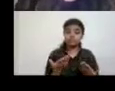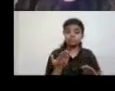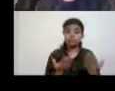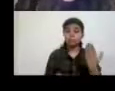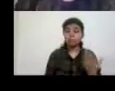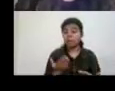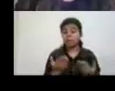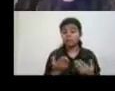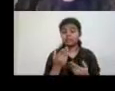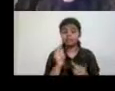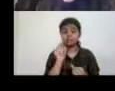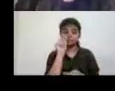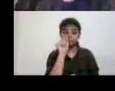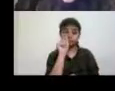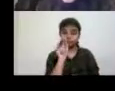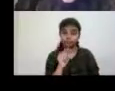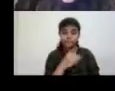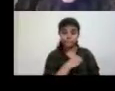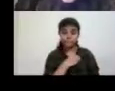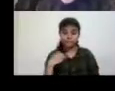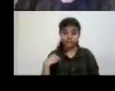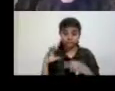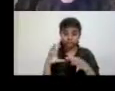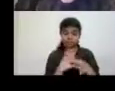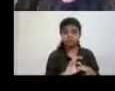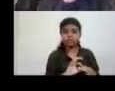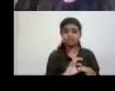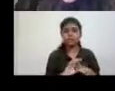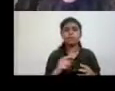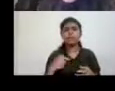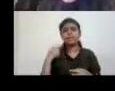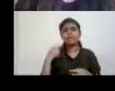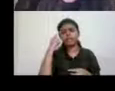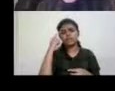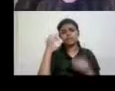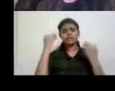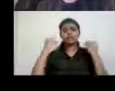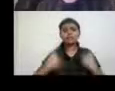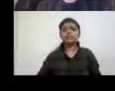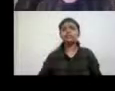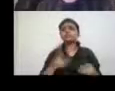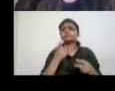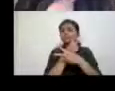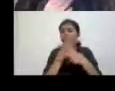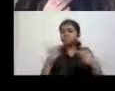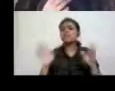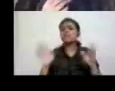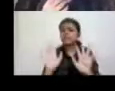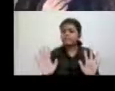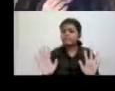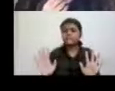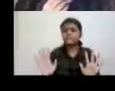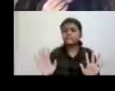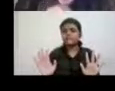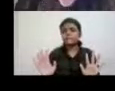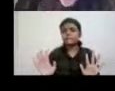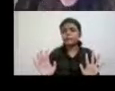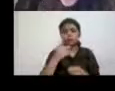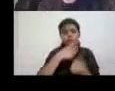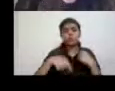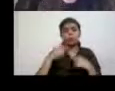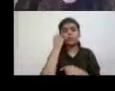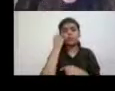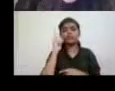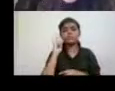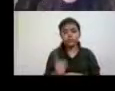uh, medical, but that in fact, they're an aspect of human diversity and that, uh, we need to understand that